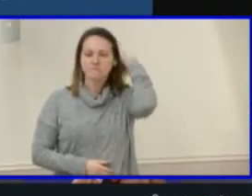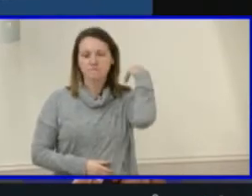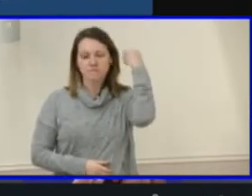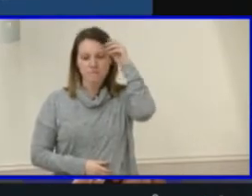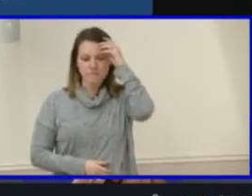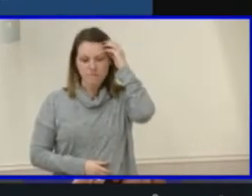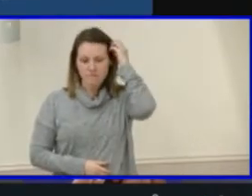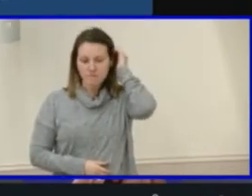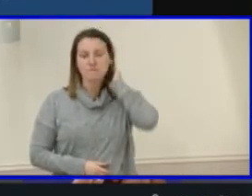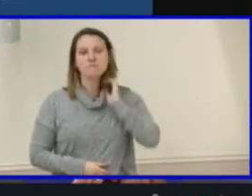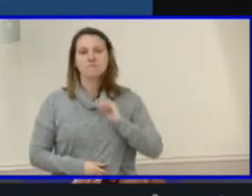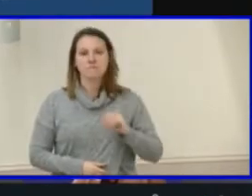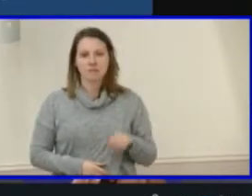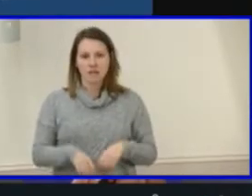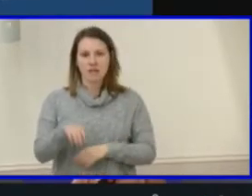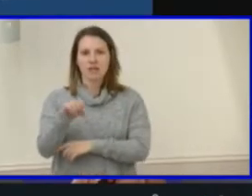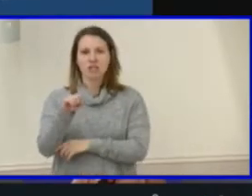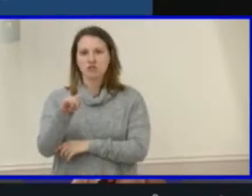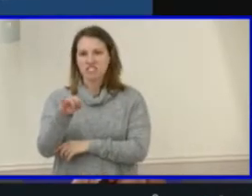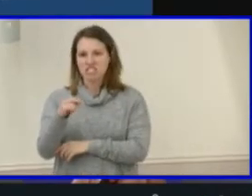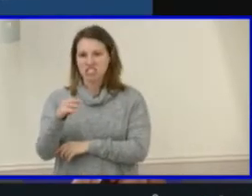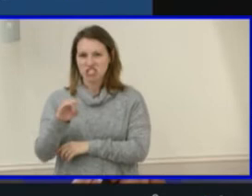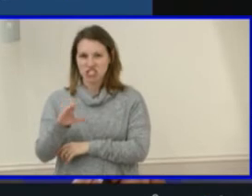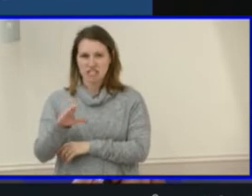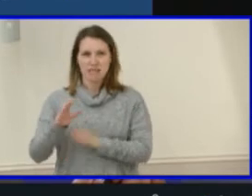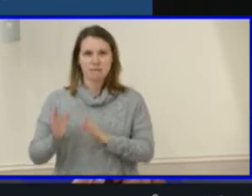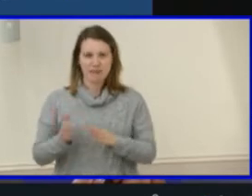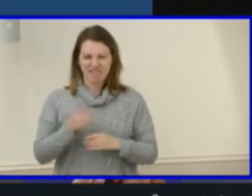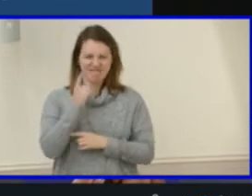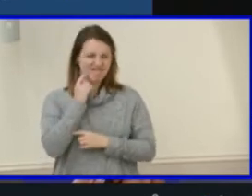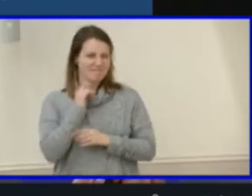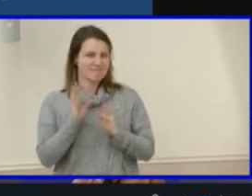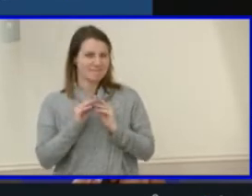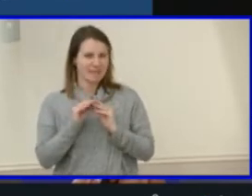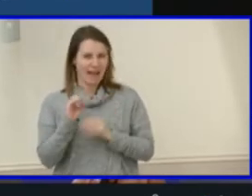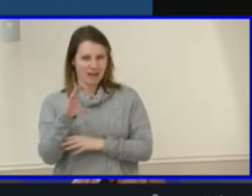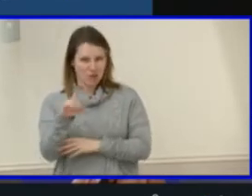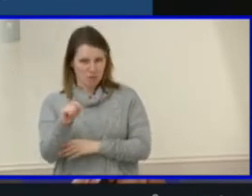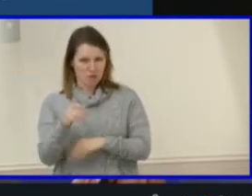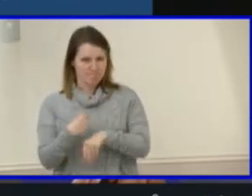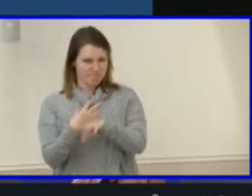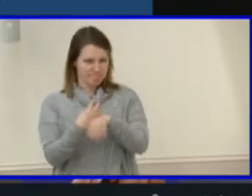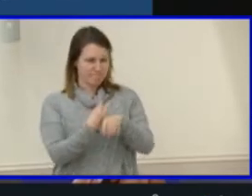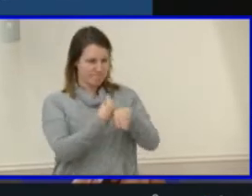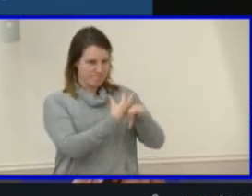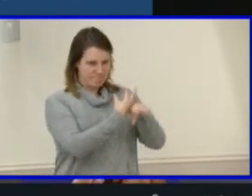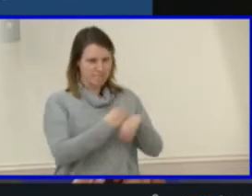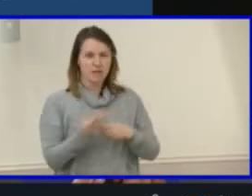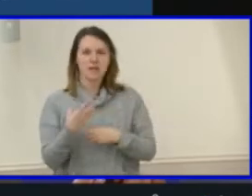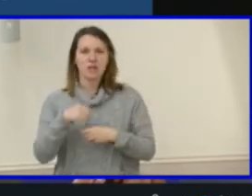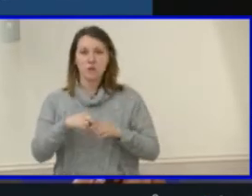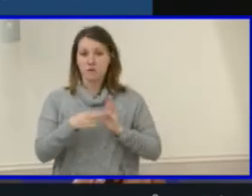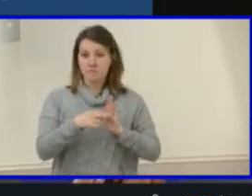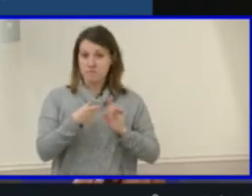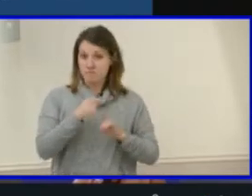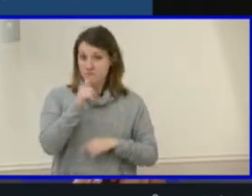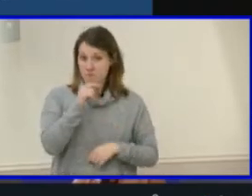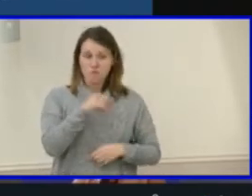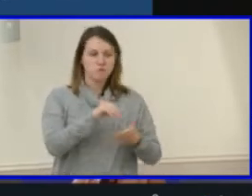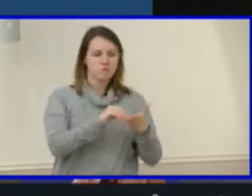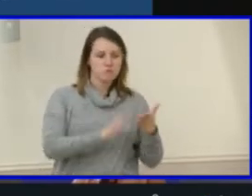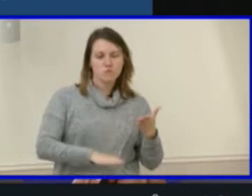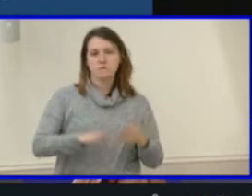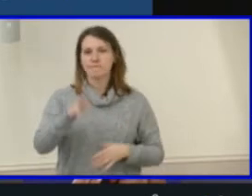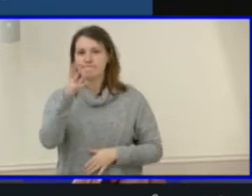The strategic plan steering committee met virtually in October and includes representation from students, parents,